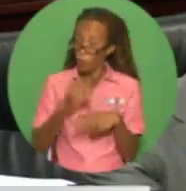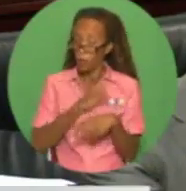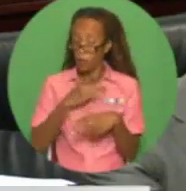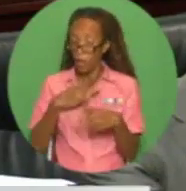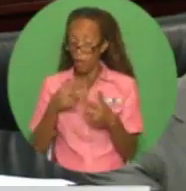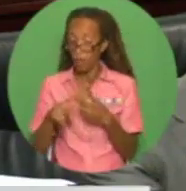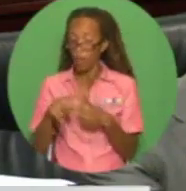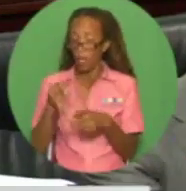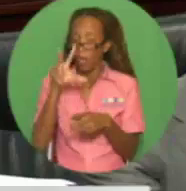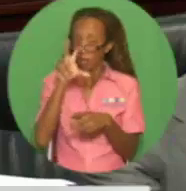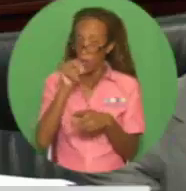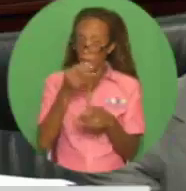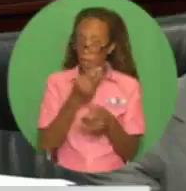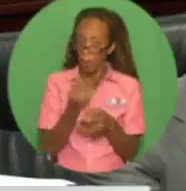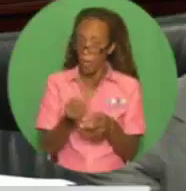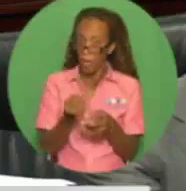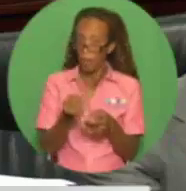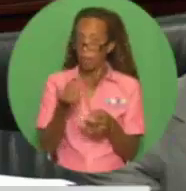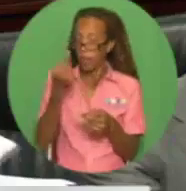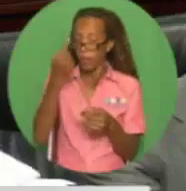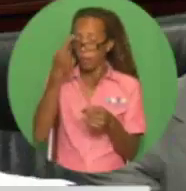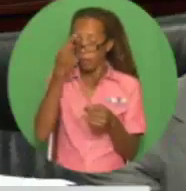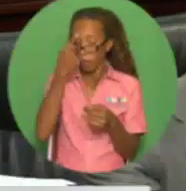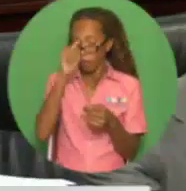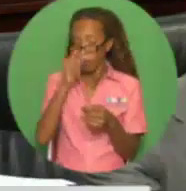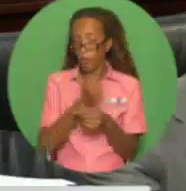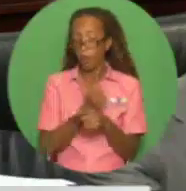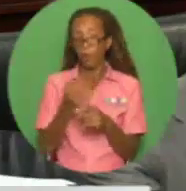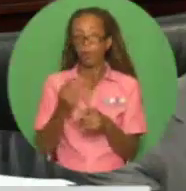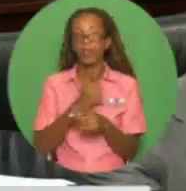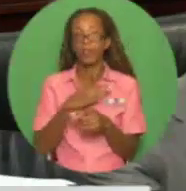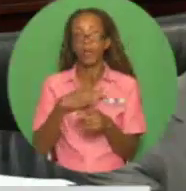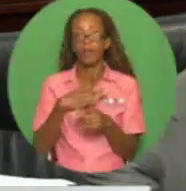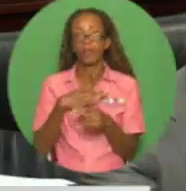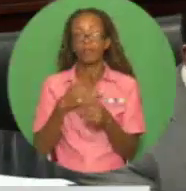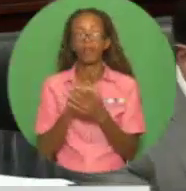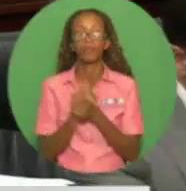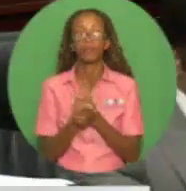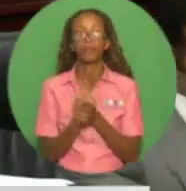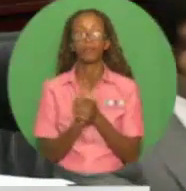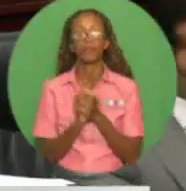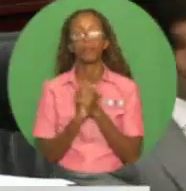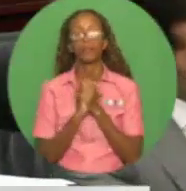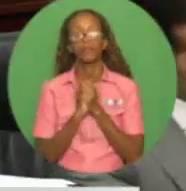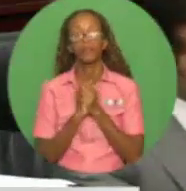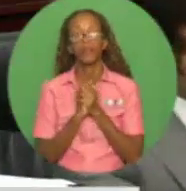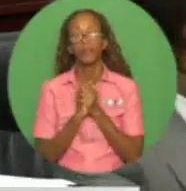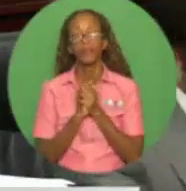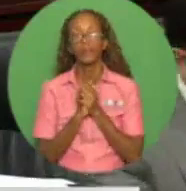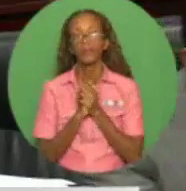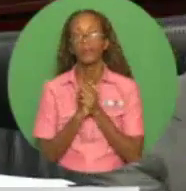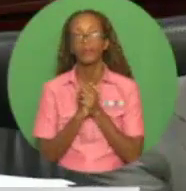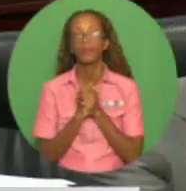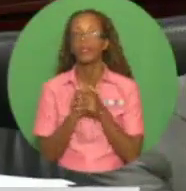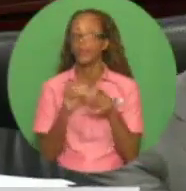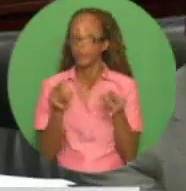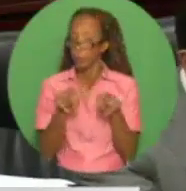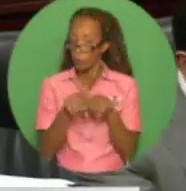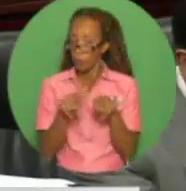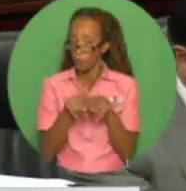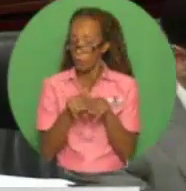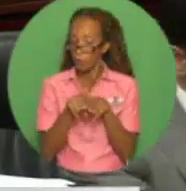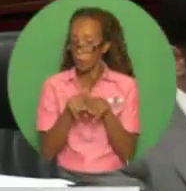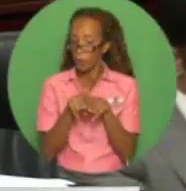and $30 million in excretia payments for contingent employees. Further, Madam Speaker,